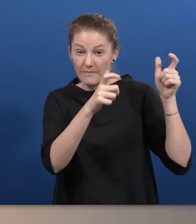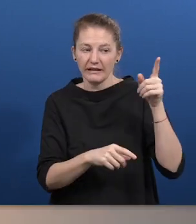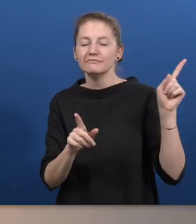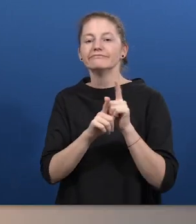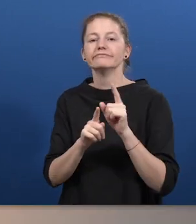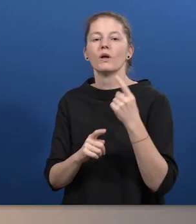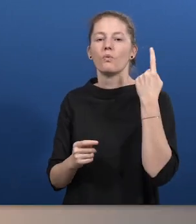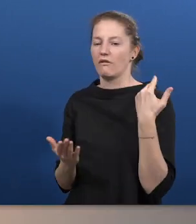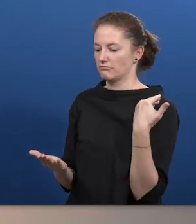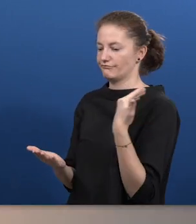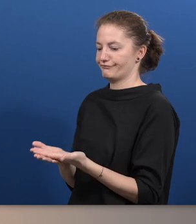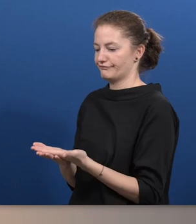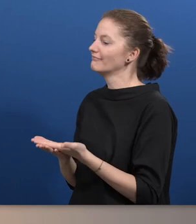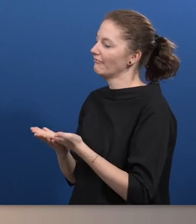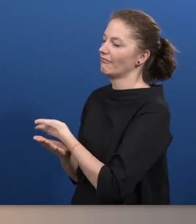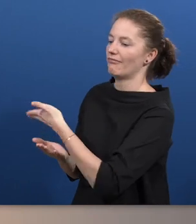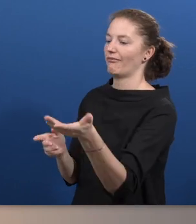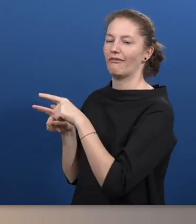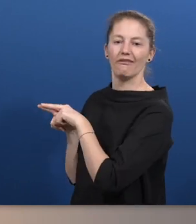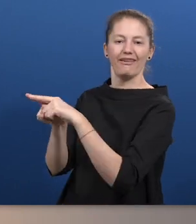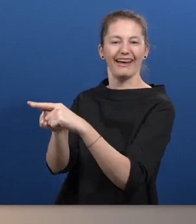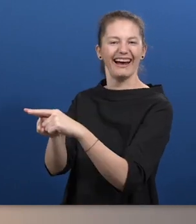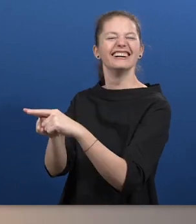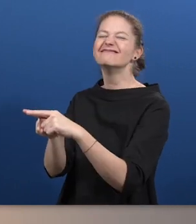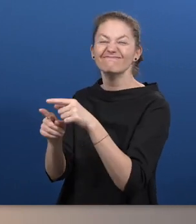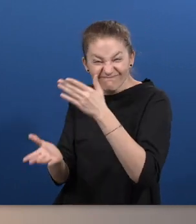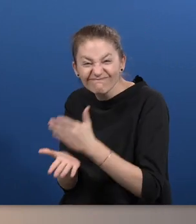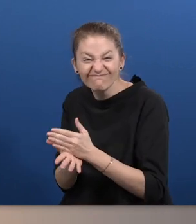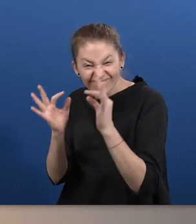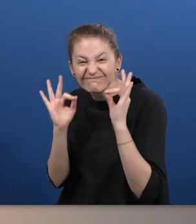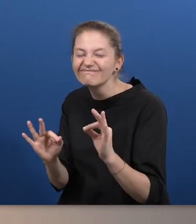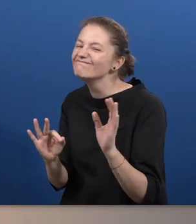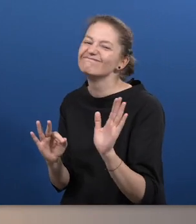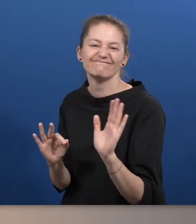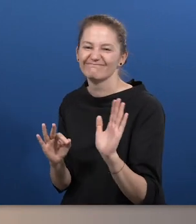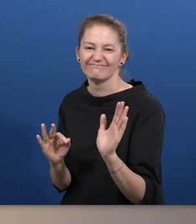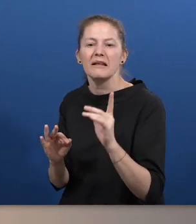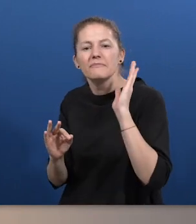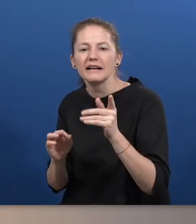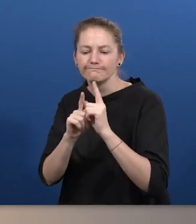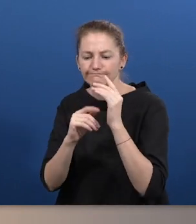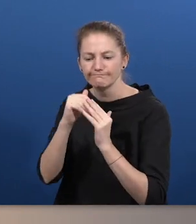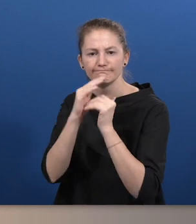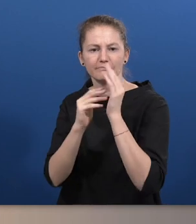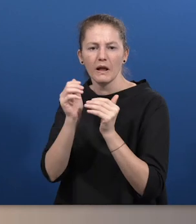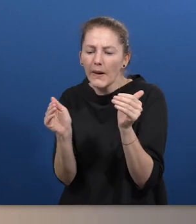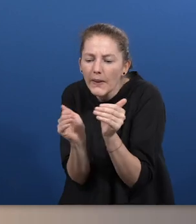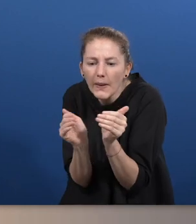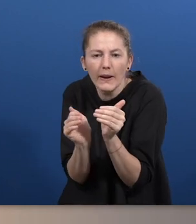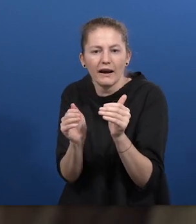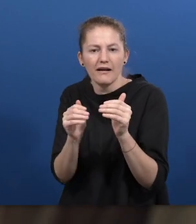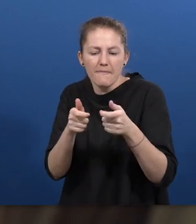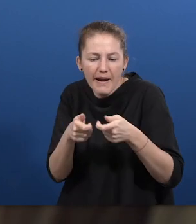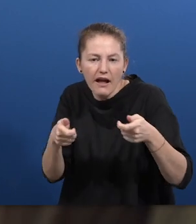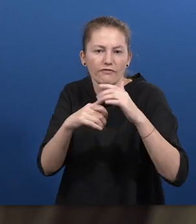will offer everything to everybody forever is probably not the right way ahead.